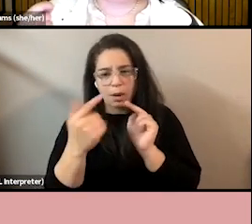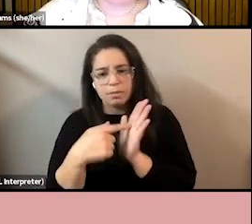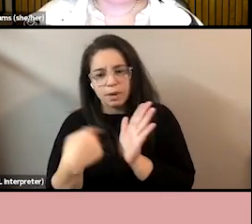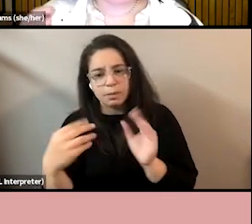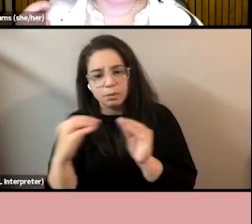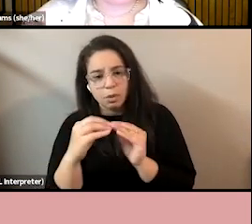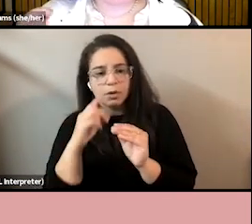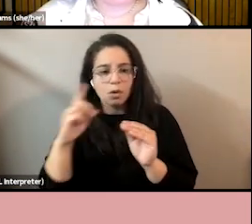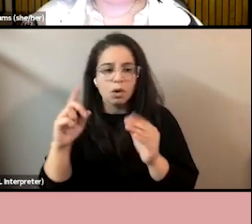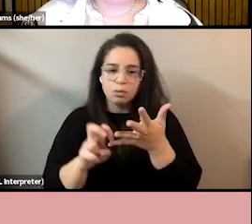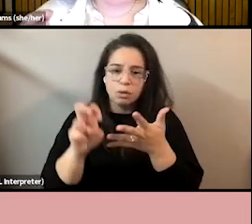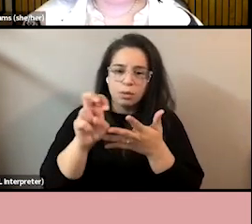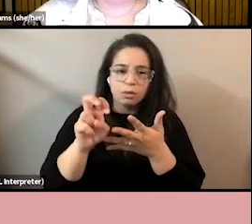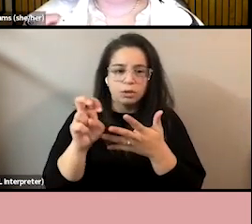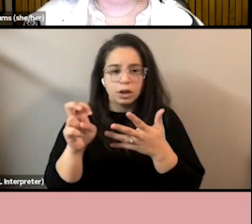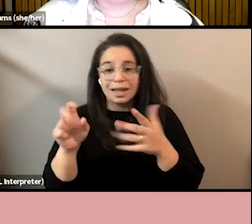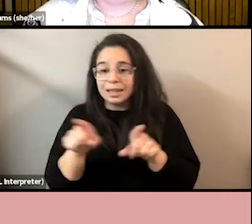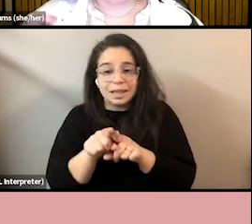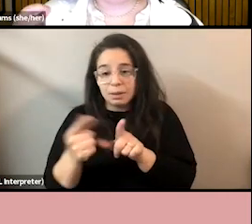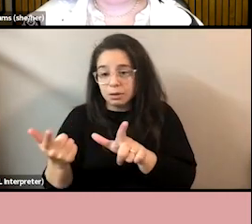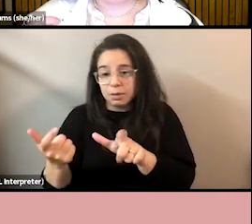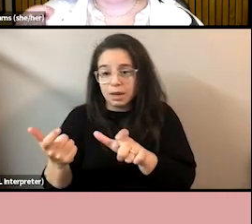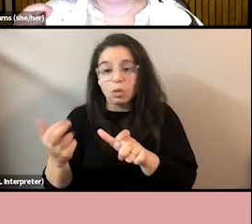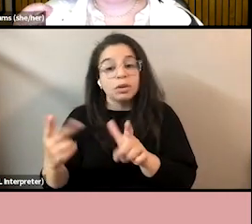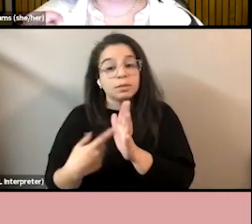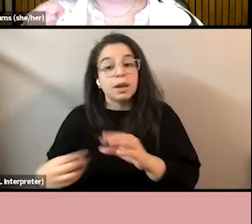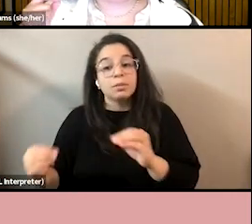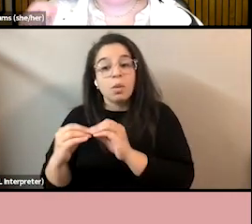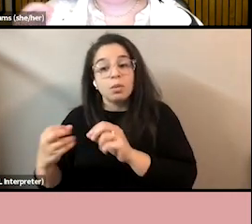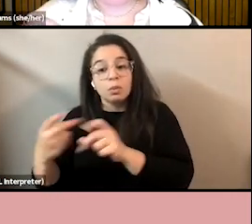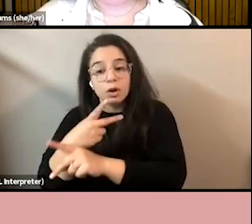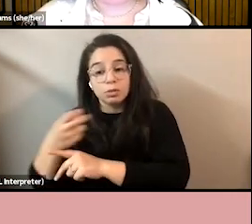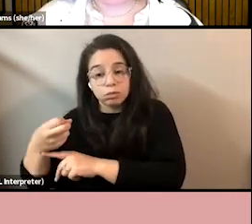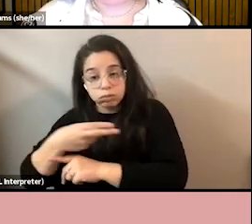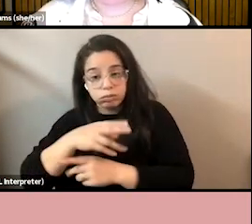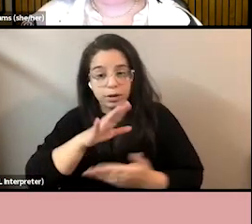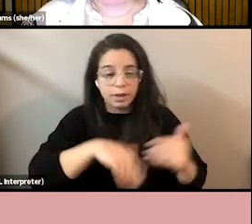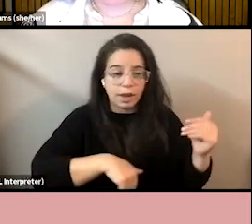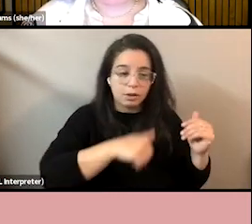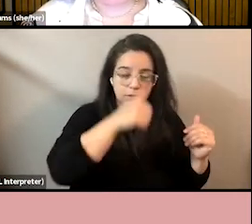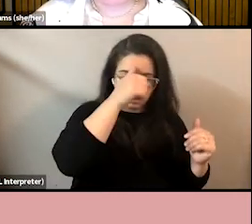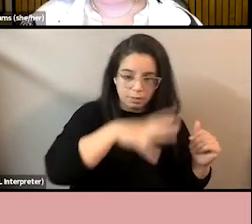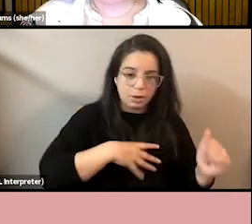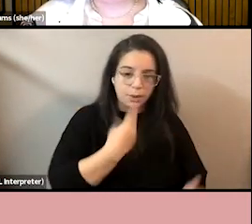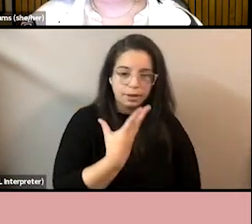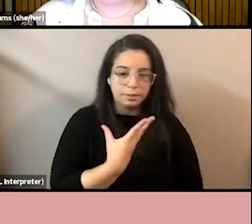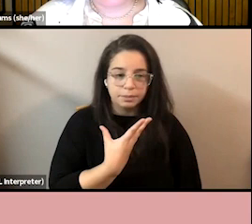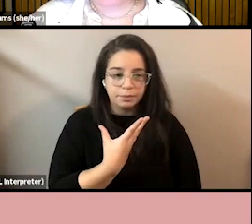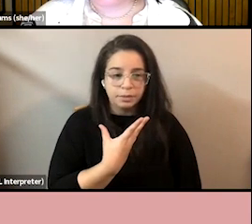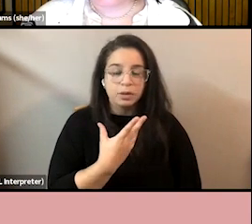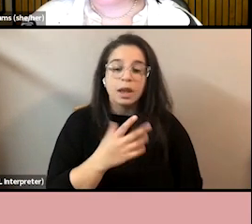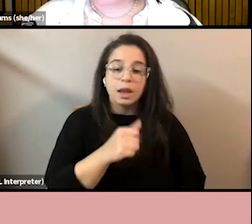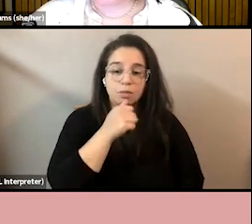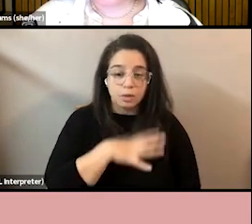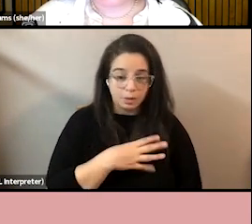raises and promotions at the same rate or even more than white men and white women. But they're just not